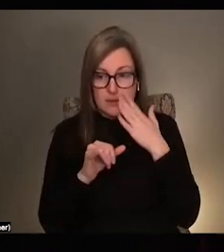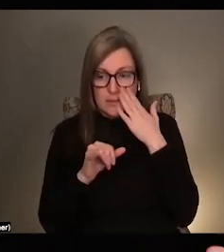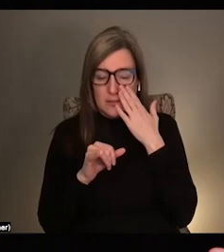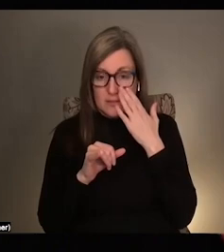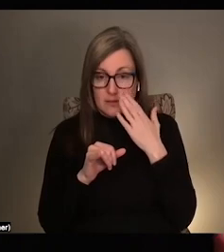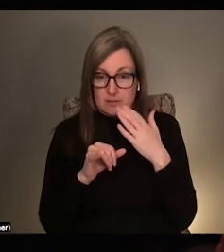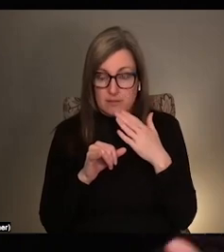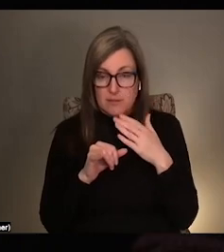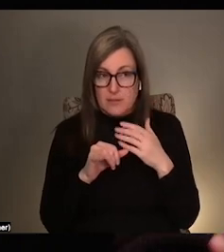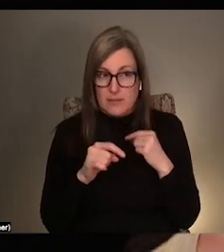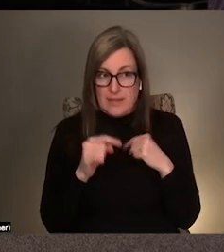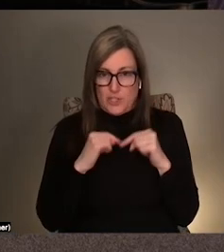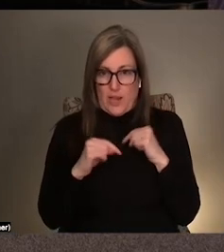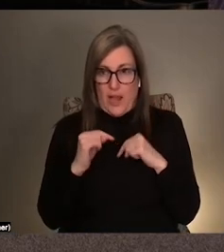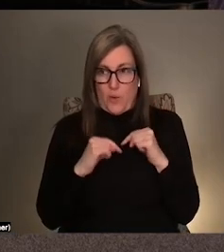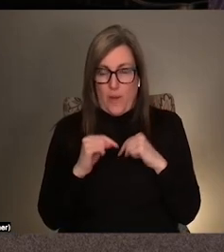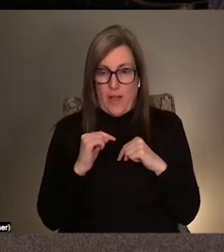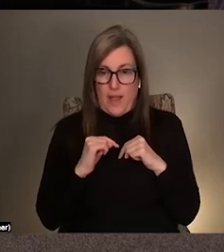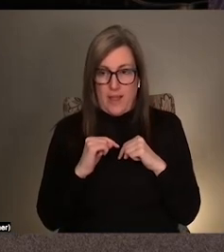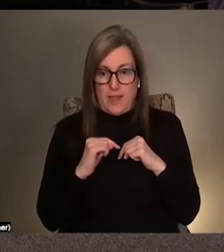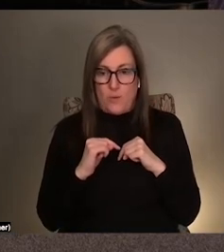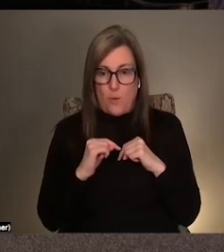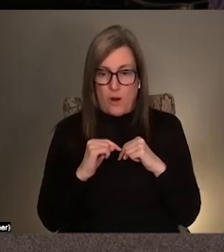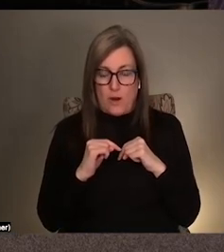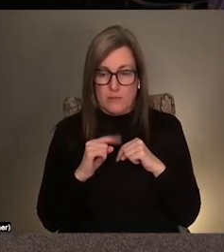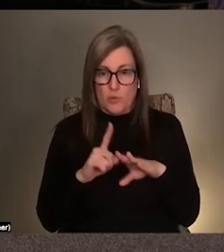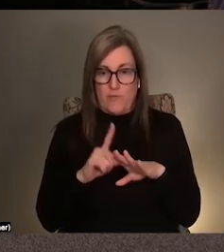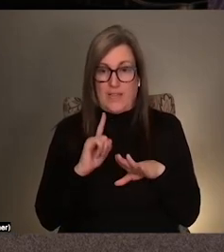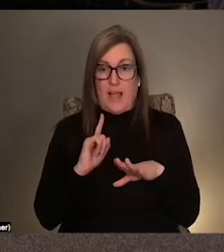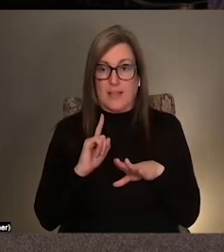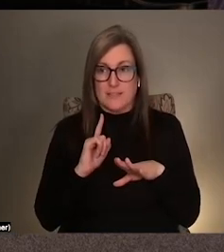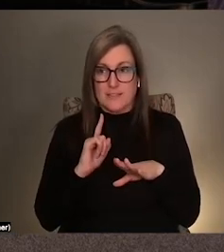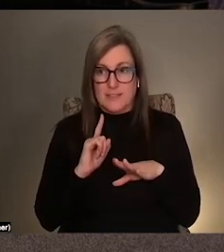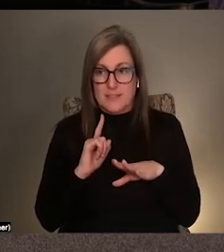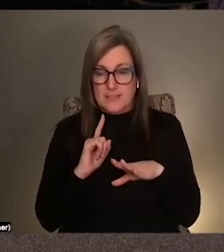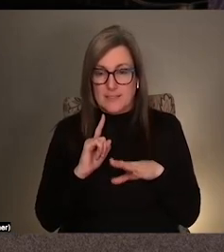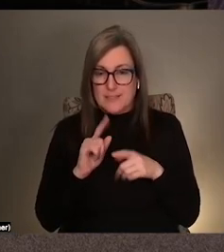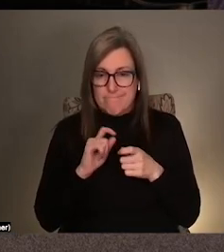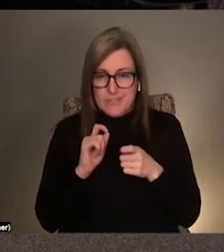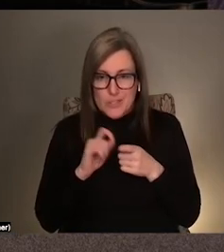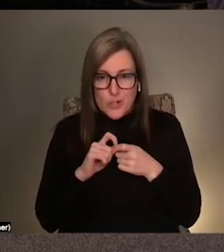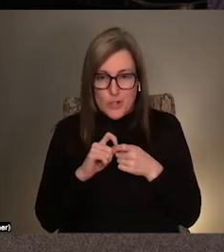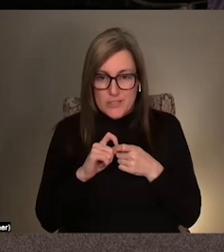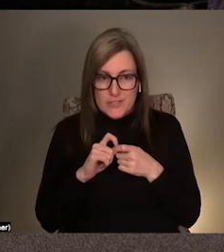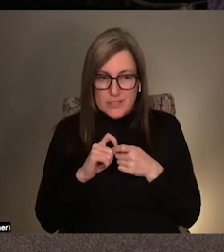shy away from or move against certain, um, you know, um,